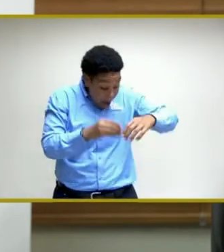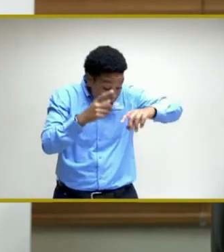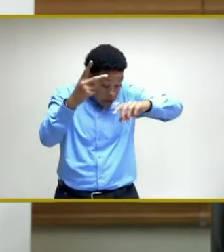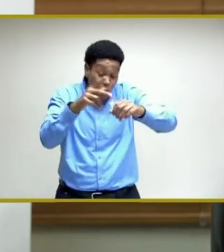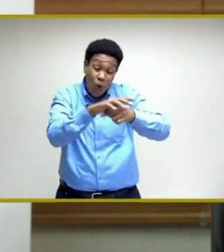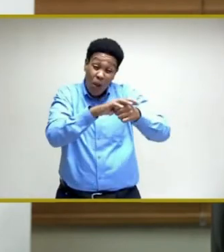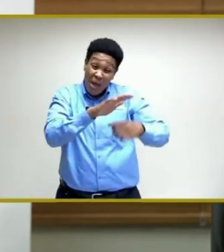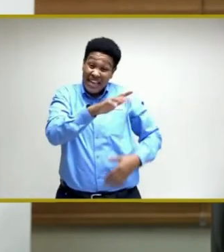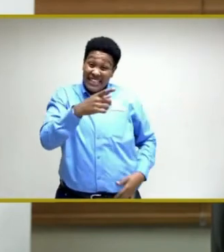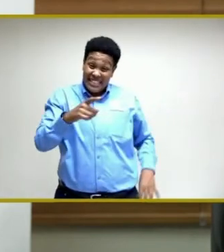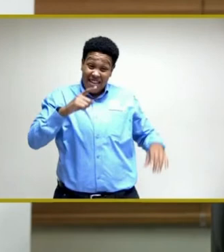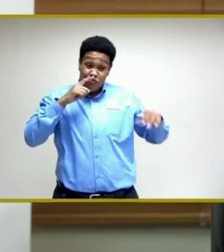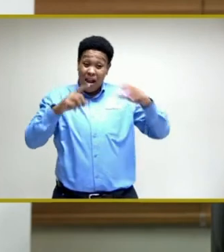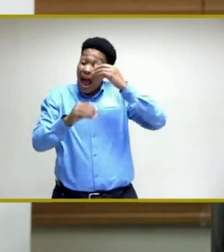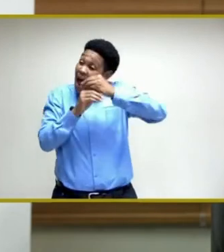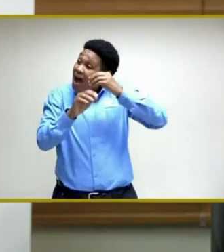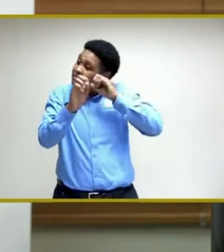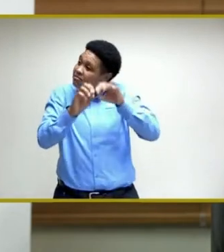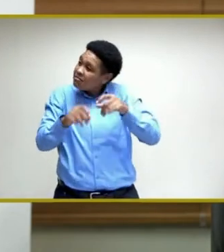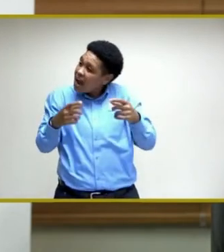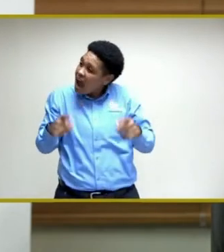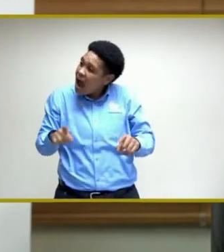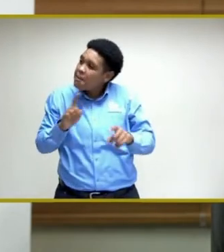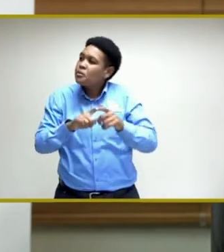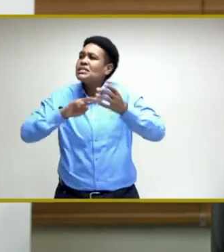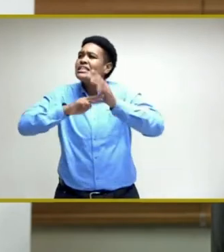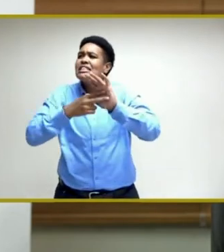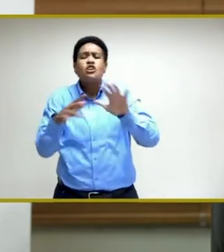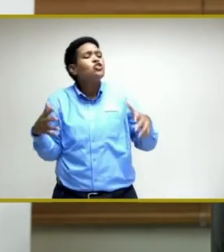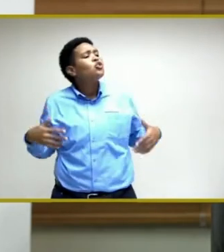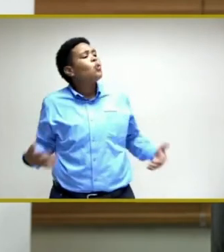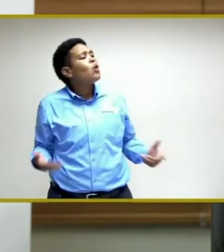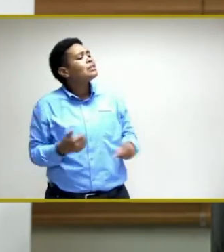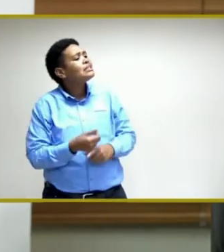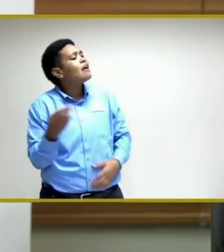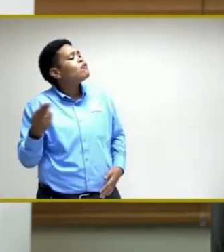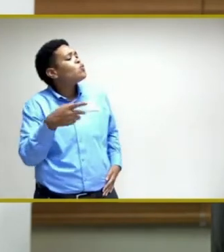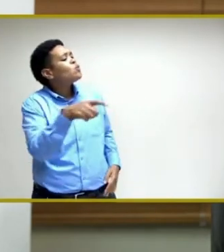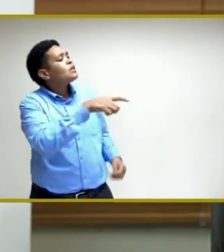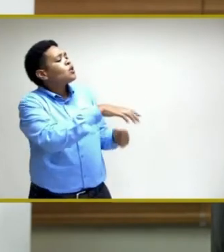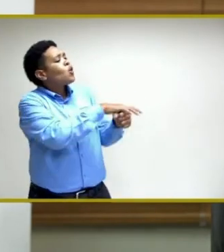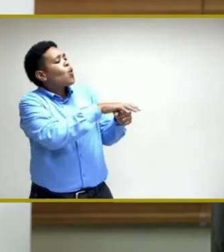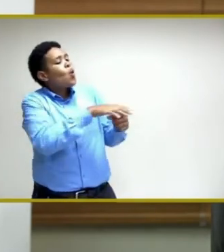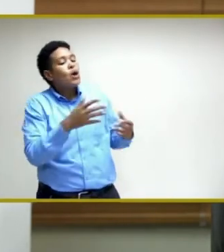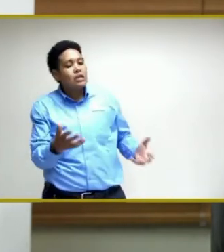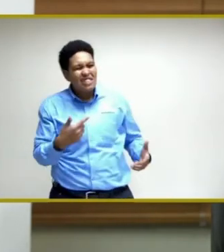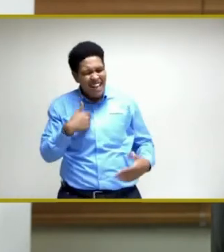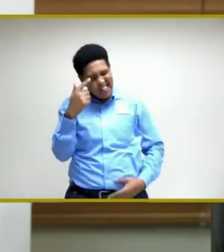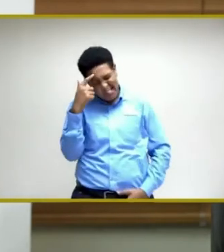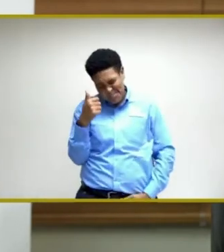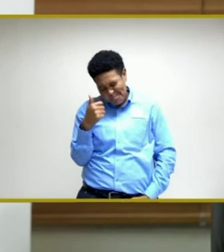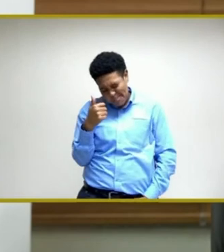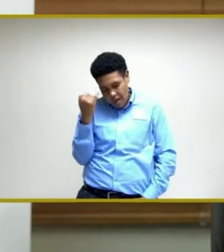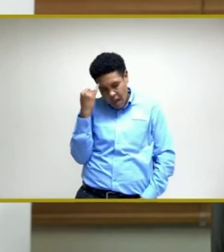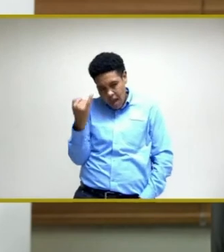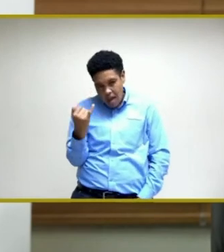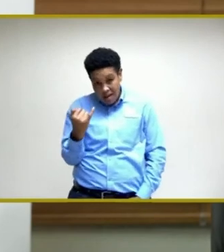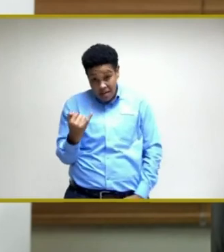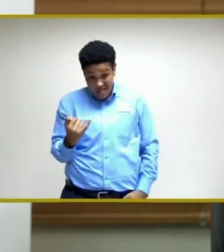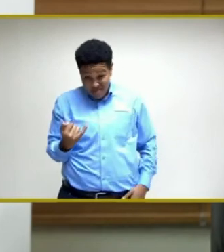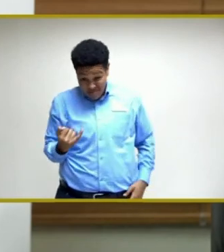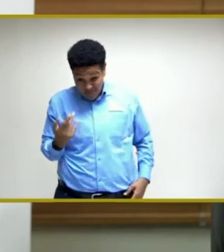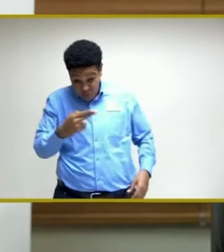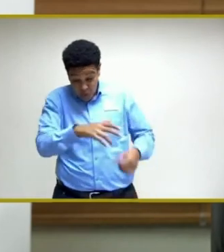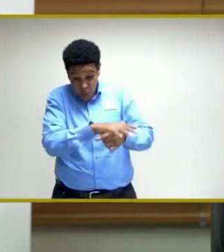are being put in place. And the intention is to use these mobile sites, and I think it's a great idea, great concept,